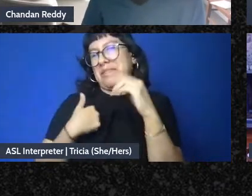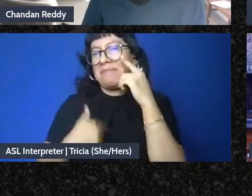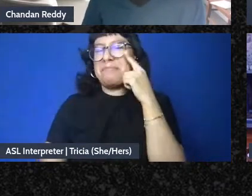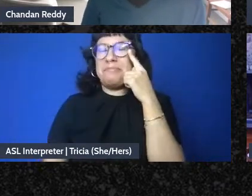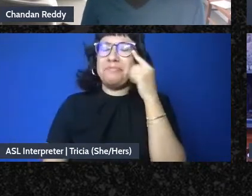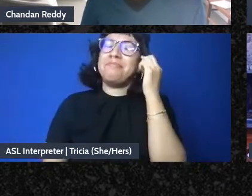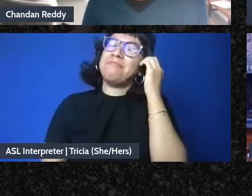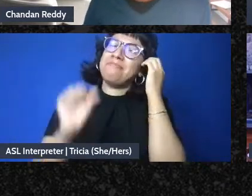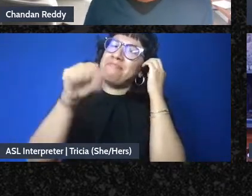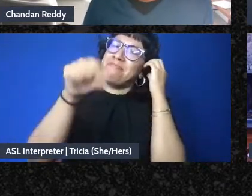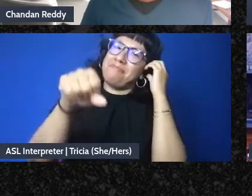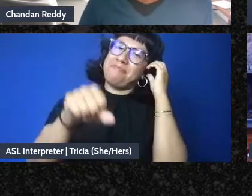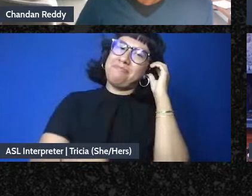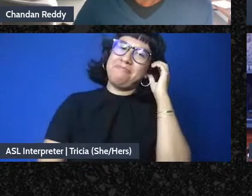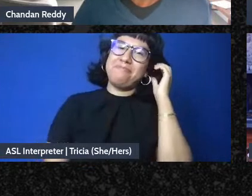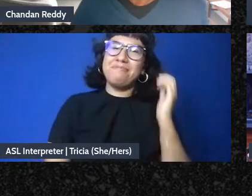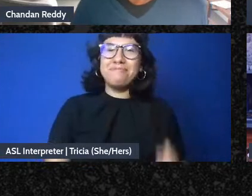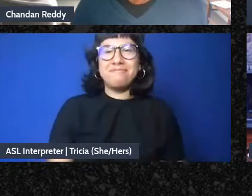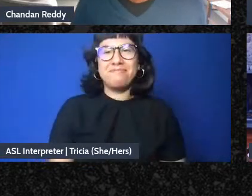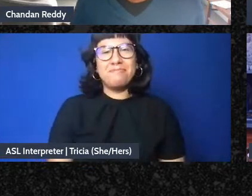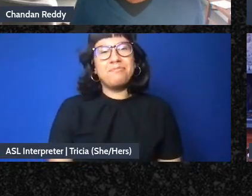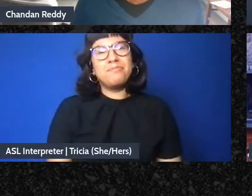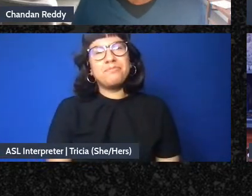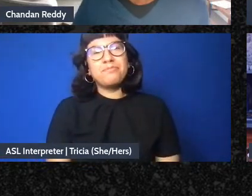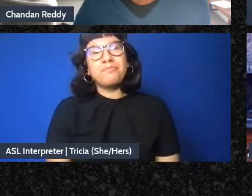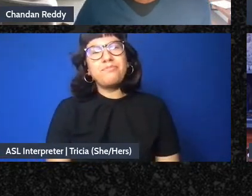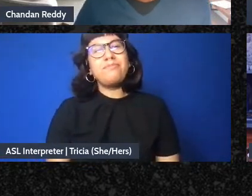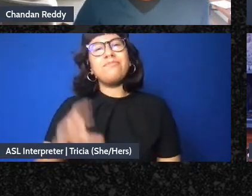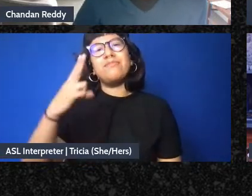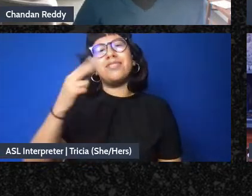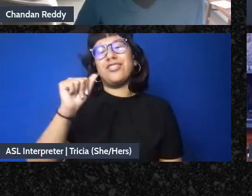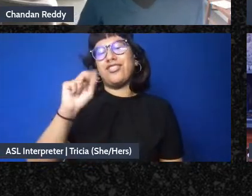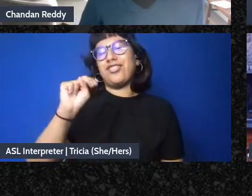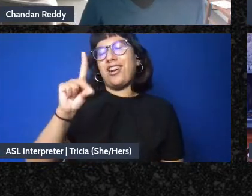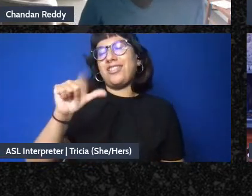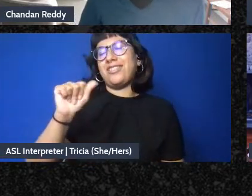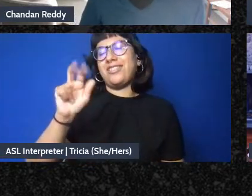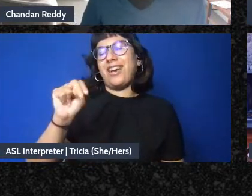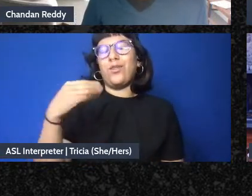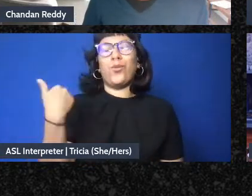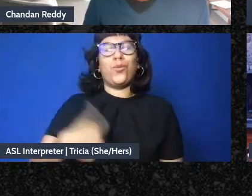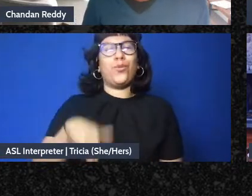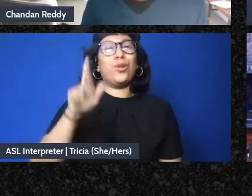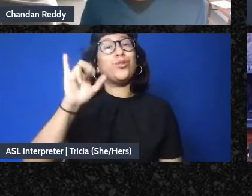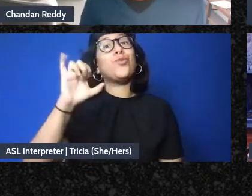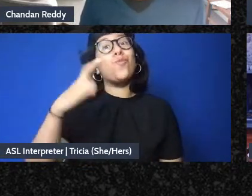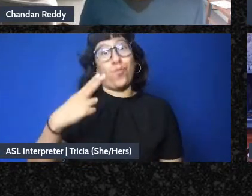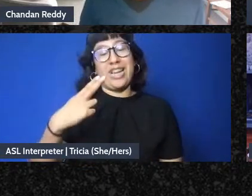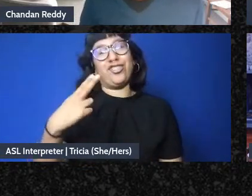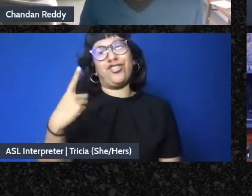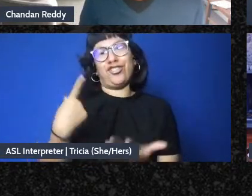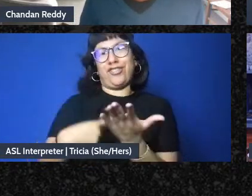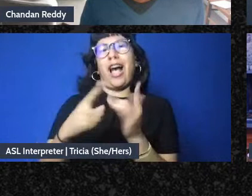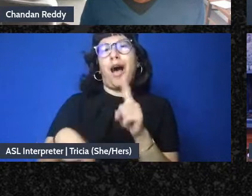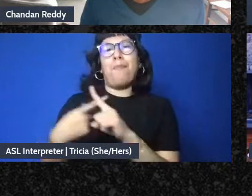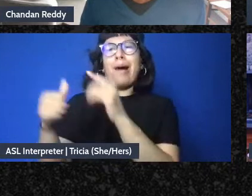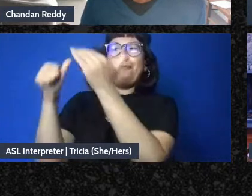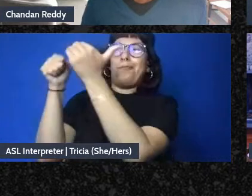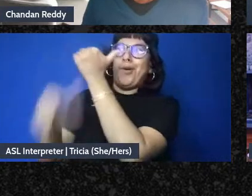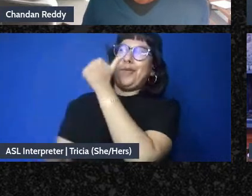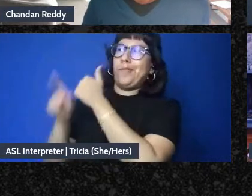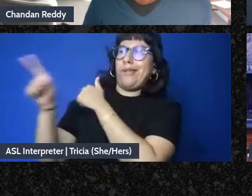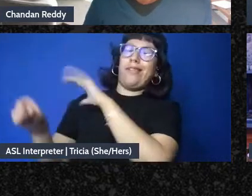yeah well this was a really rich conversation on pooping the western state so and our